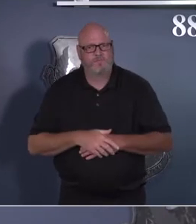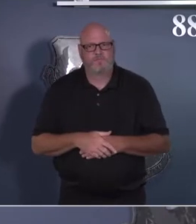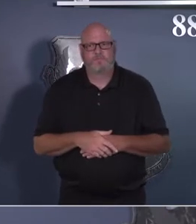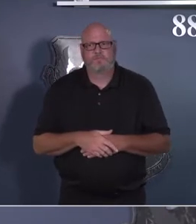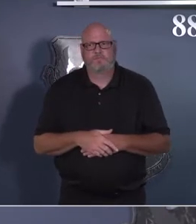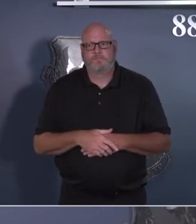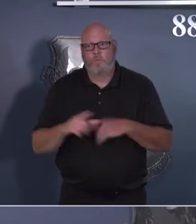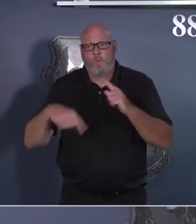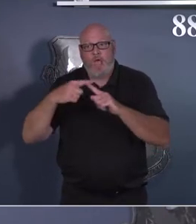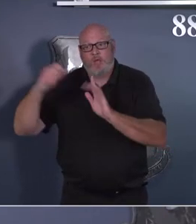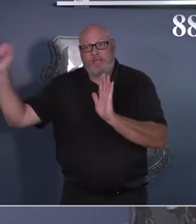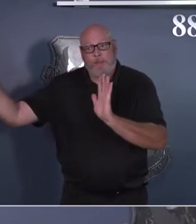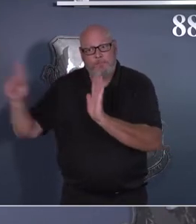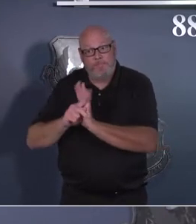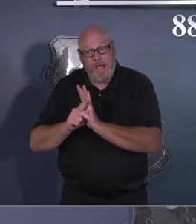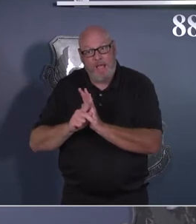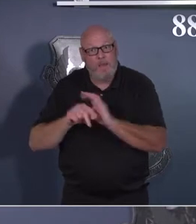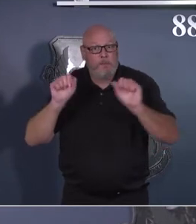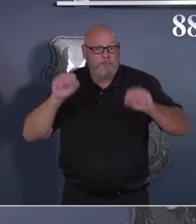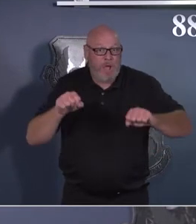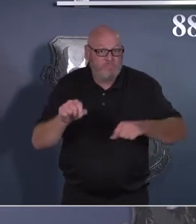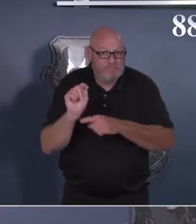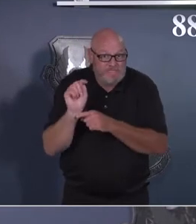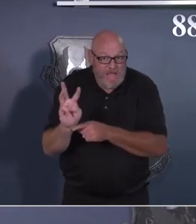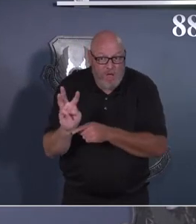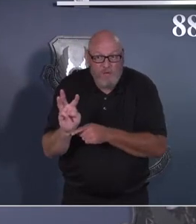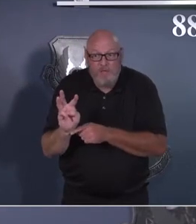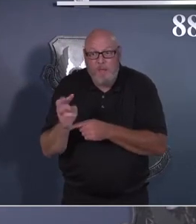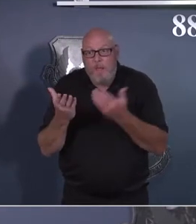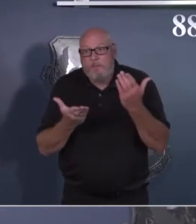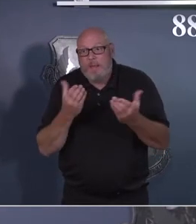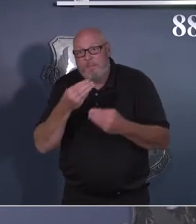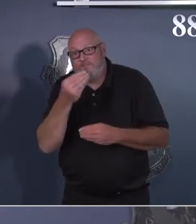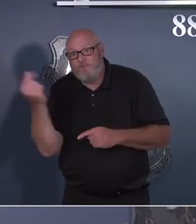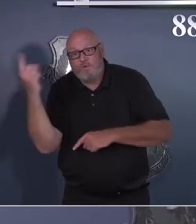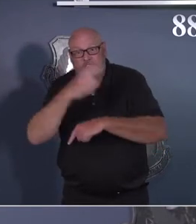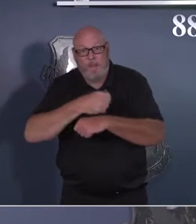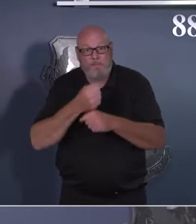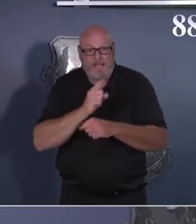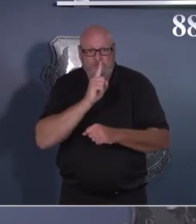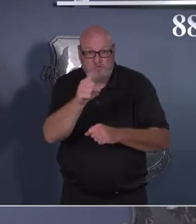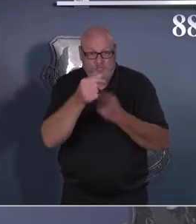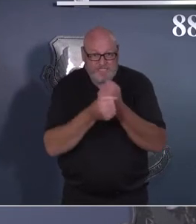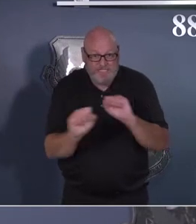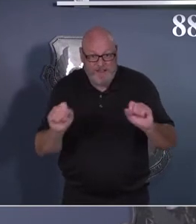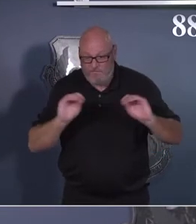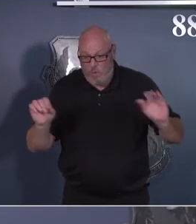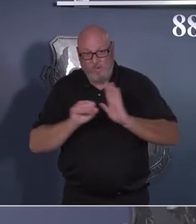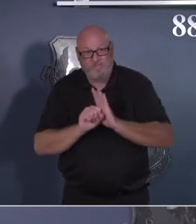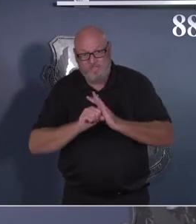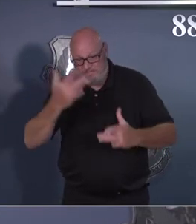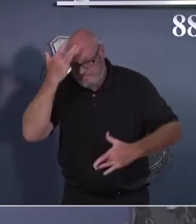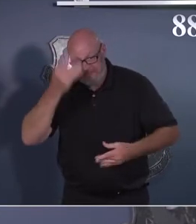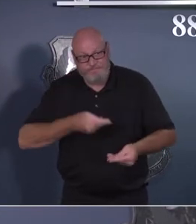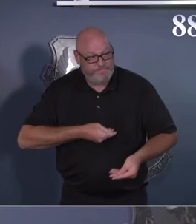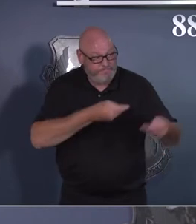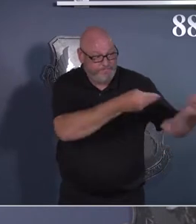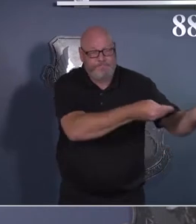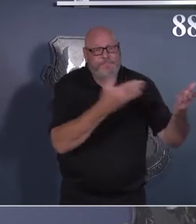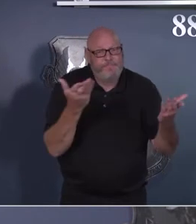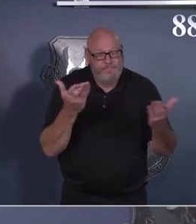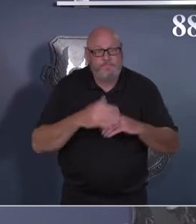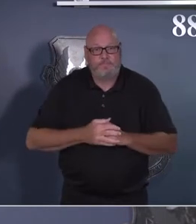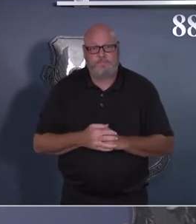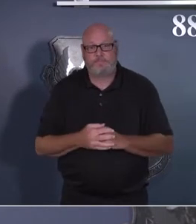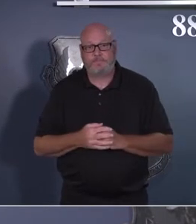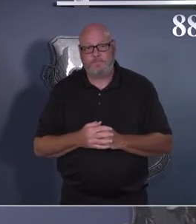is the right thing for you, at least for a couple days, to make sure that no symptoms pop up as you return and jump back into